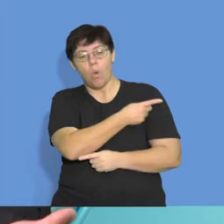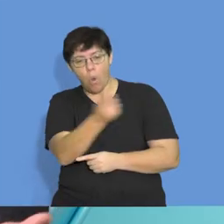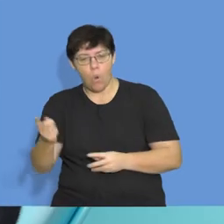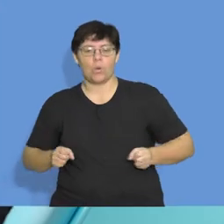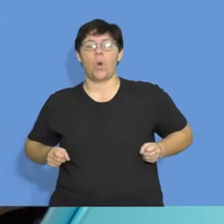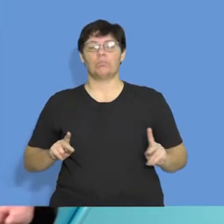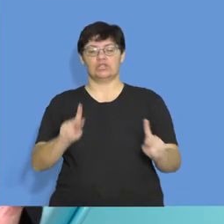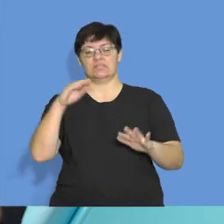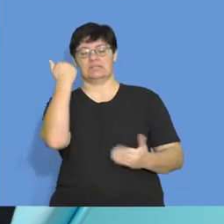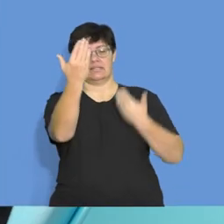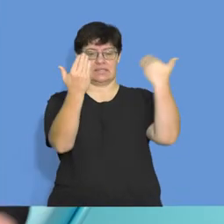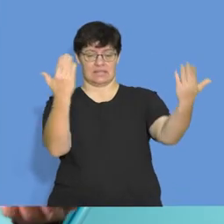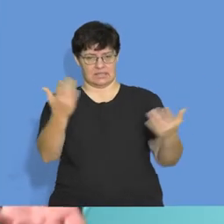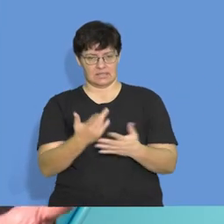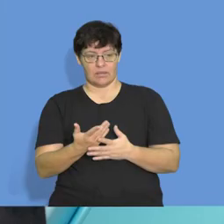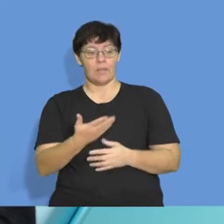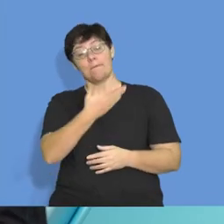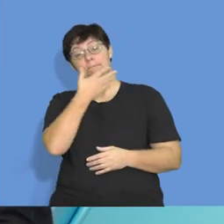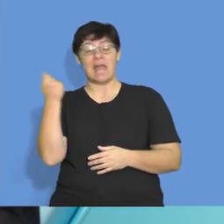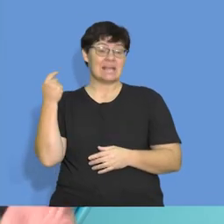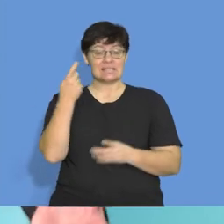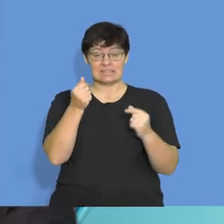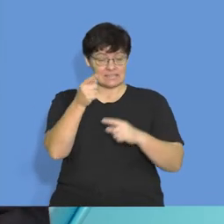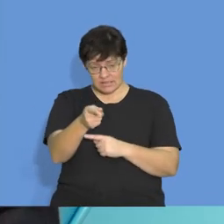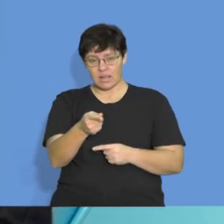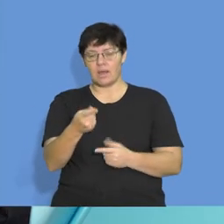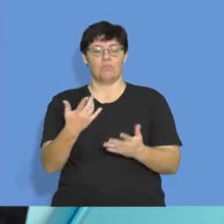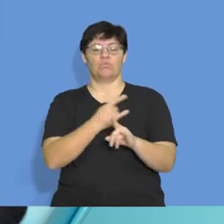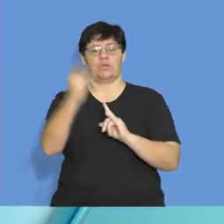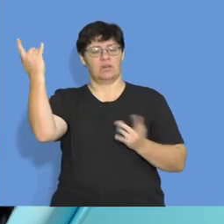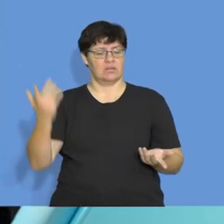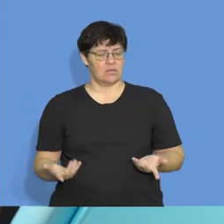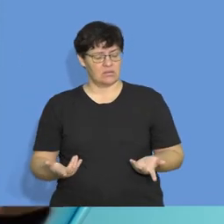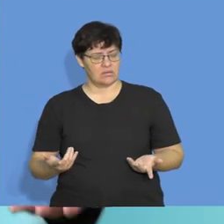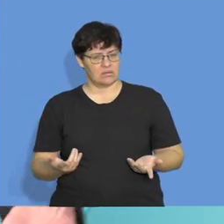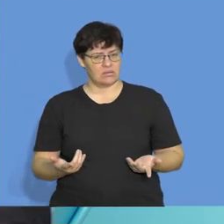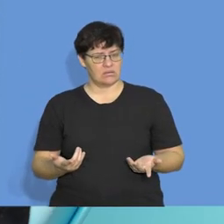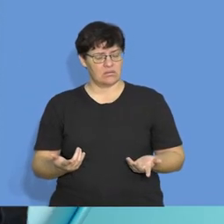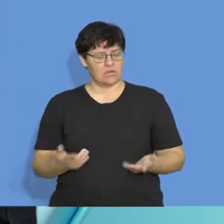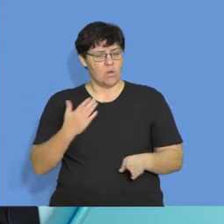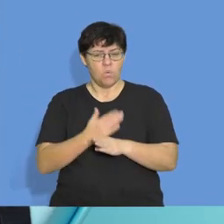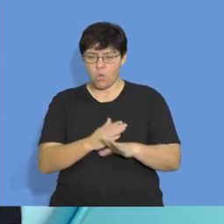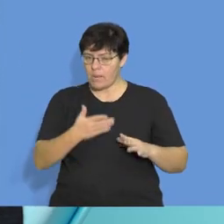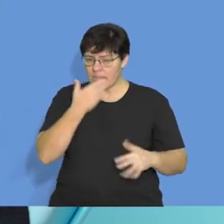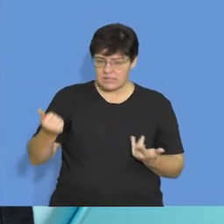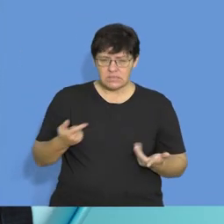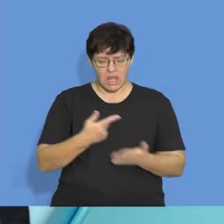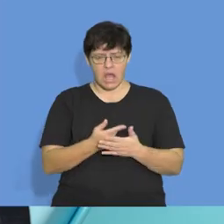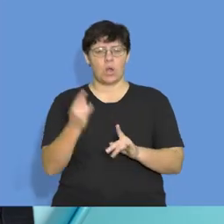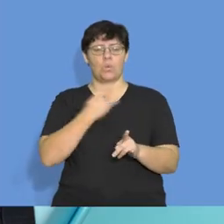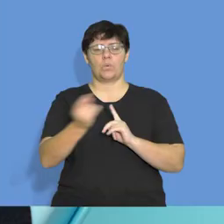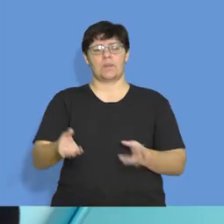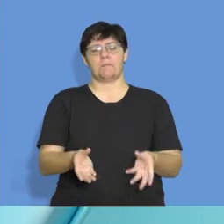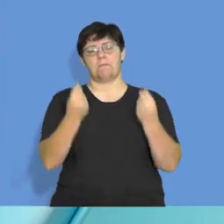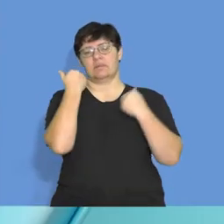tender and obviously the person with the best tender and the person who does the best job should be able to get the